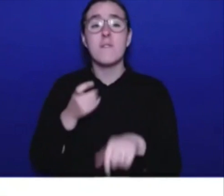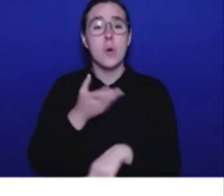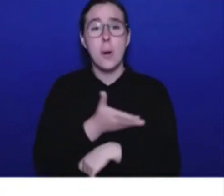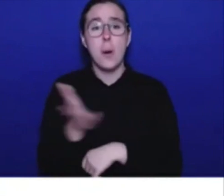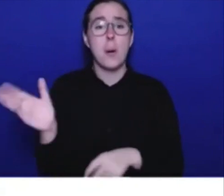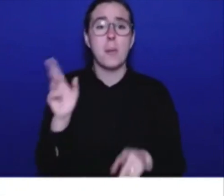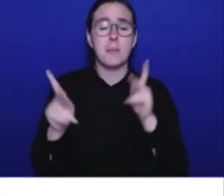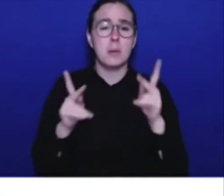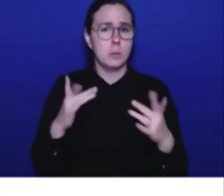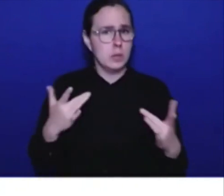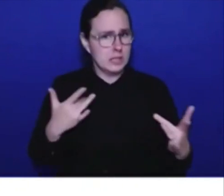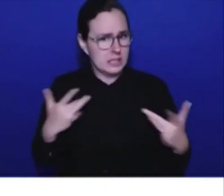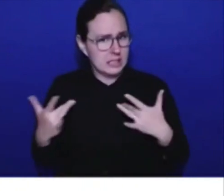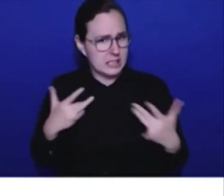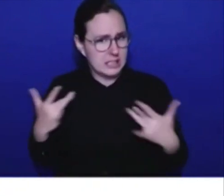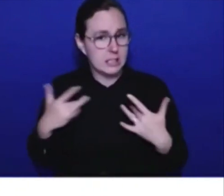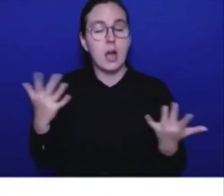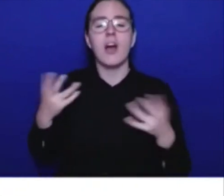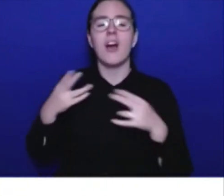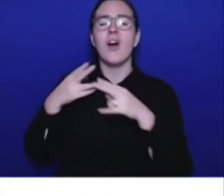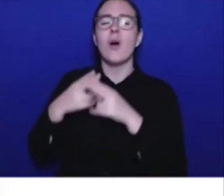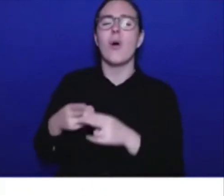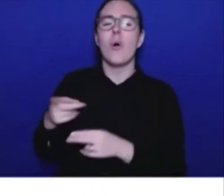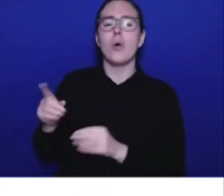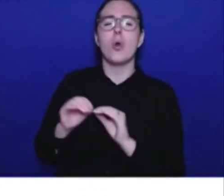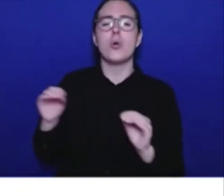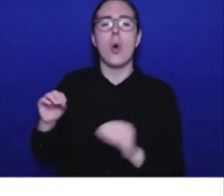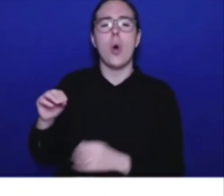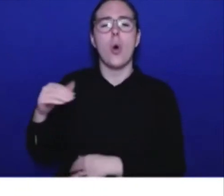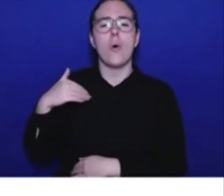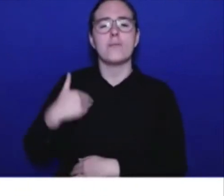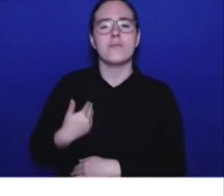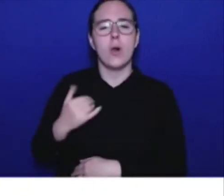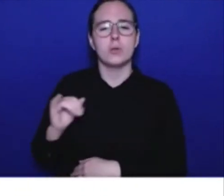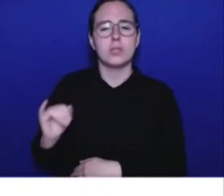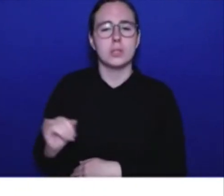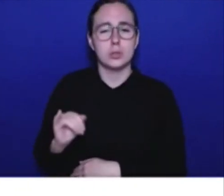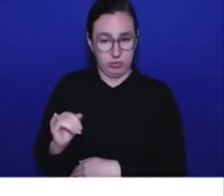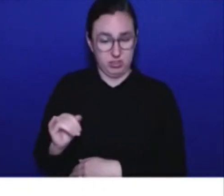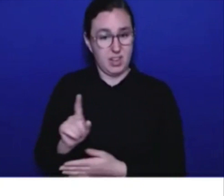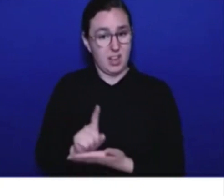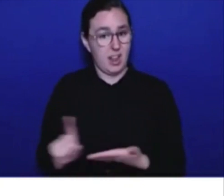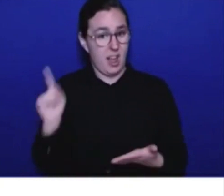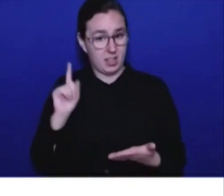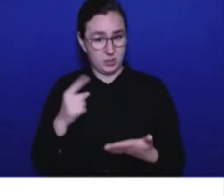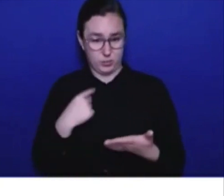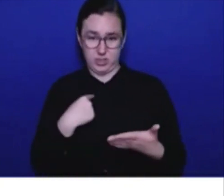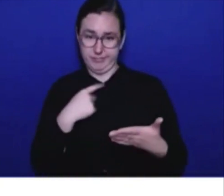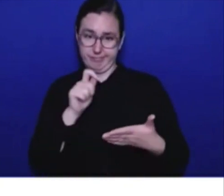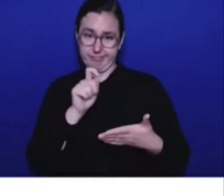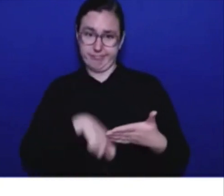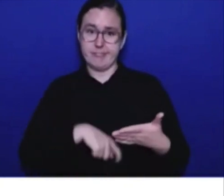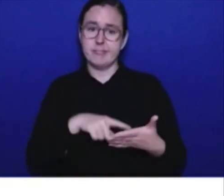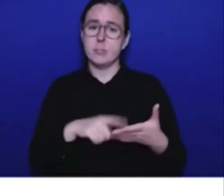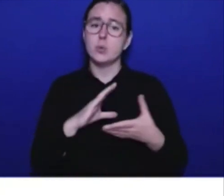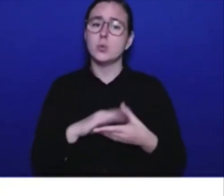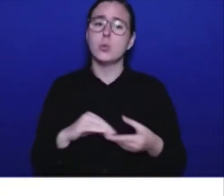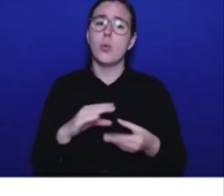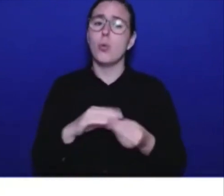we did just last week about a senior who was seriously injured in a crash when his car was hit by a stolen car.